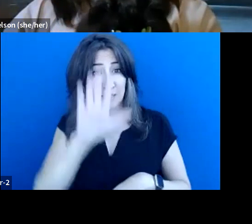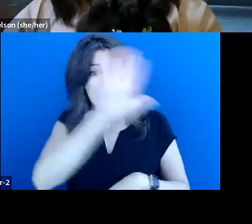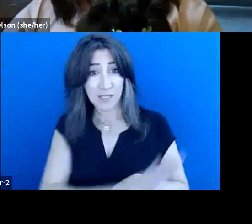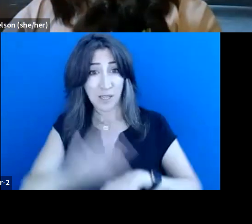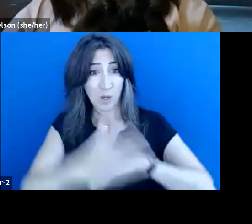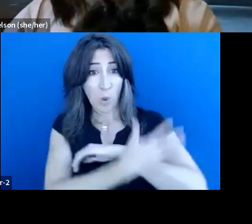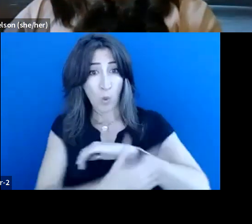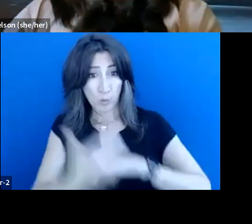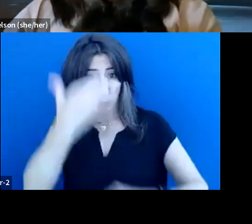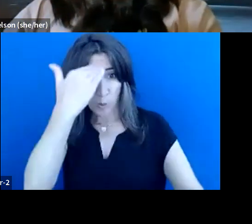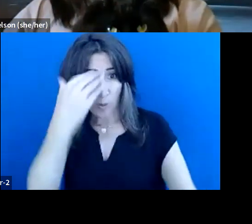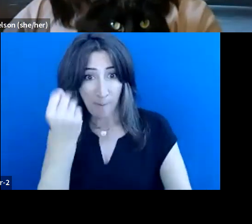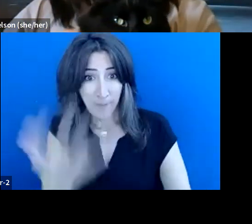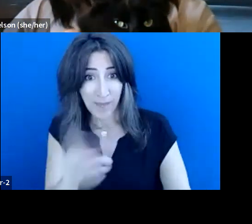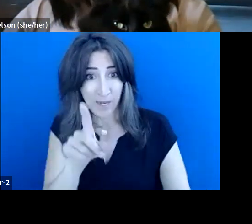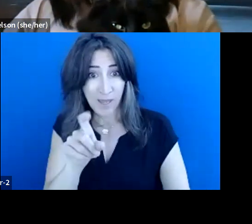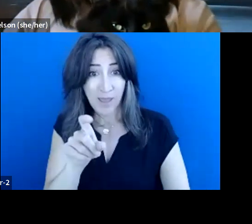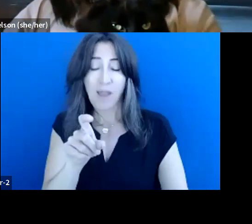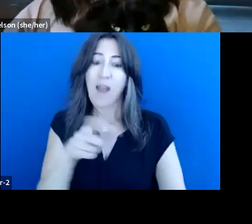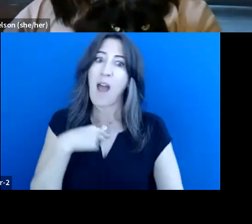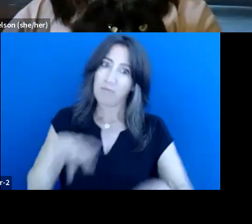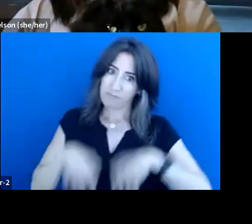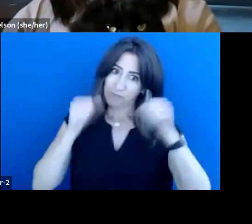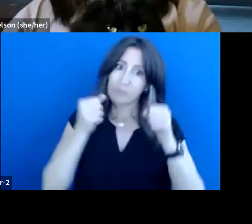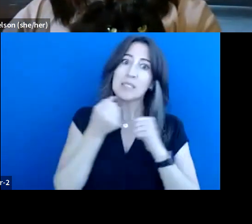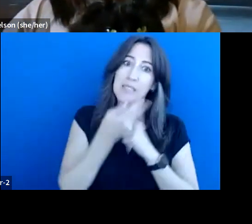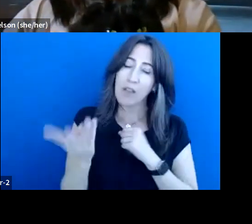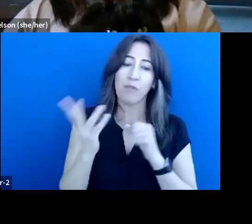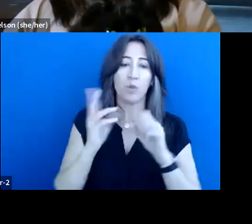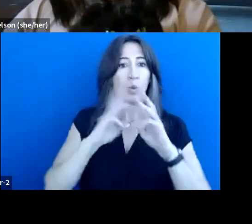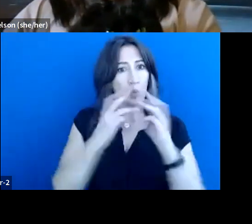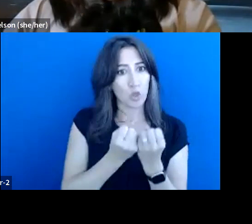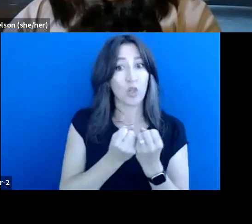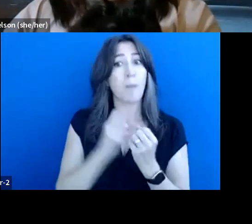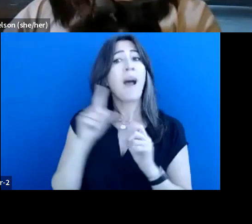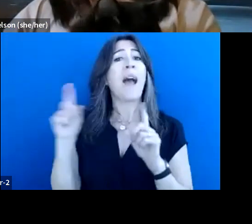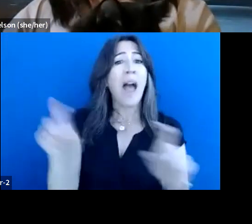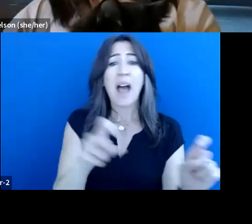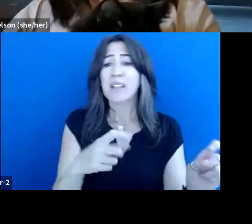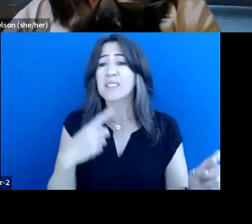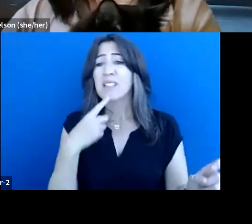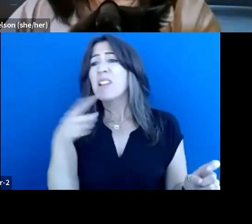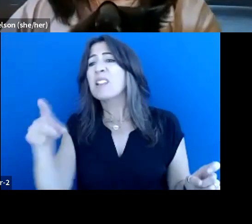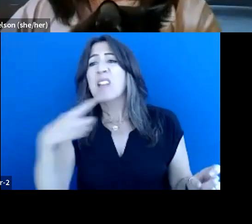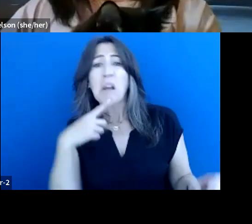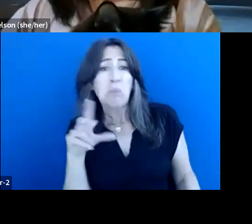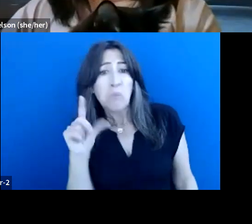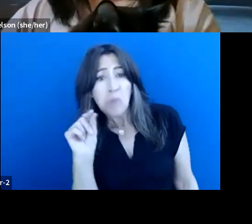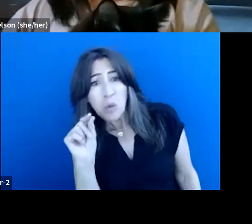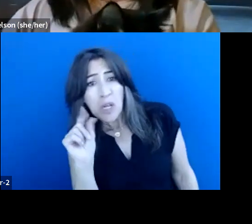a number of different workshops when I've asked that question and commonly I hear 20 or 30,